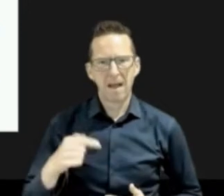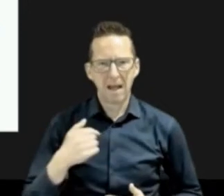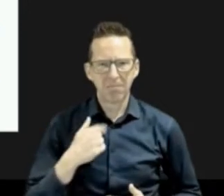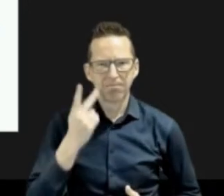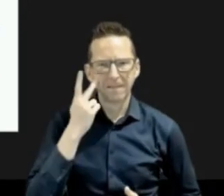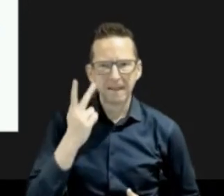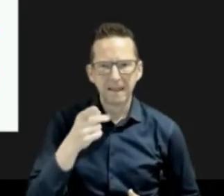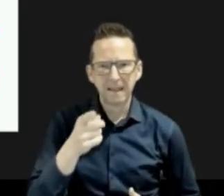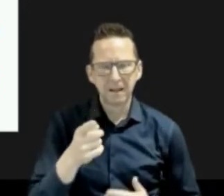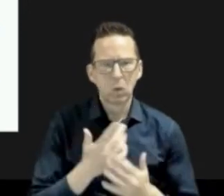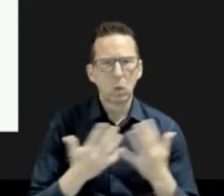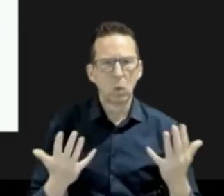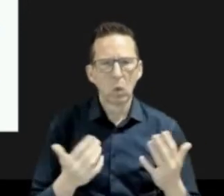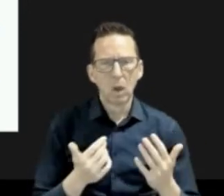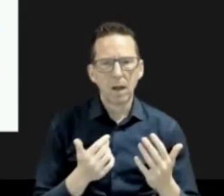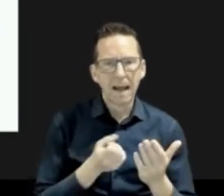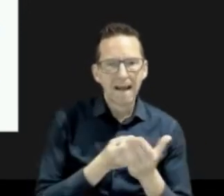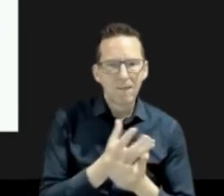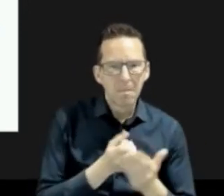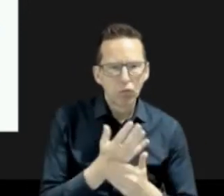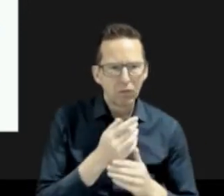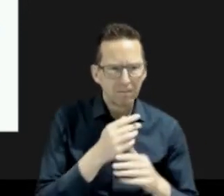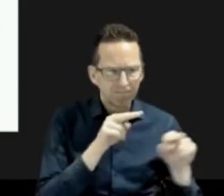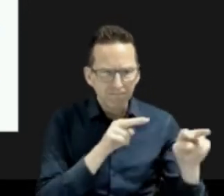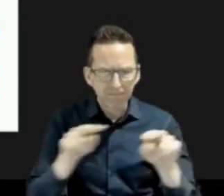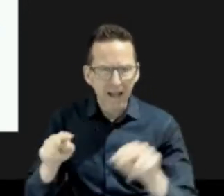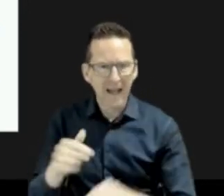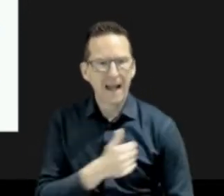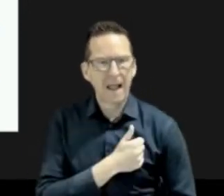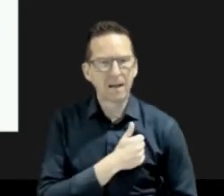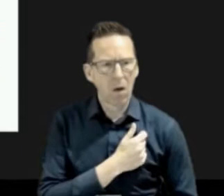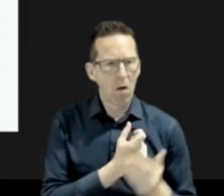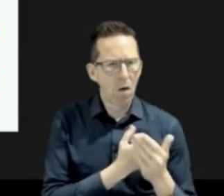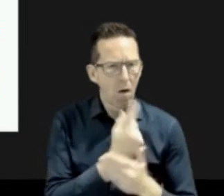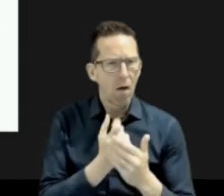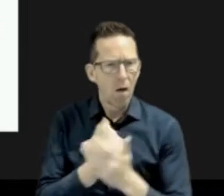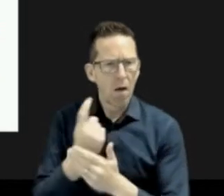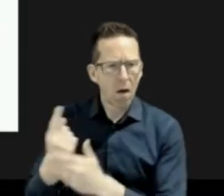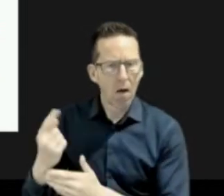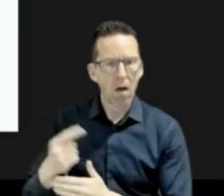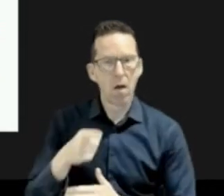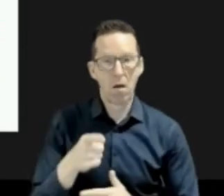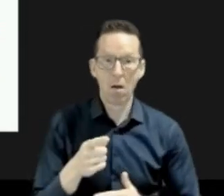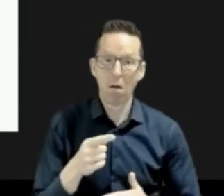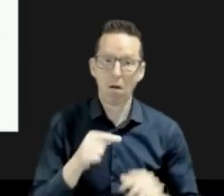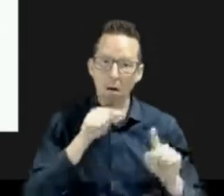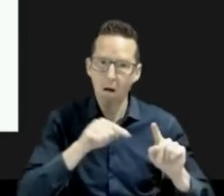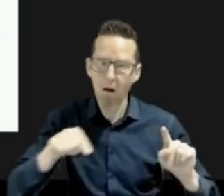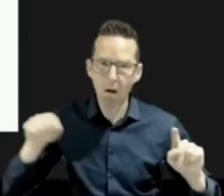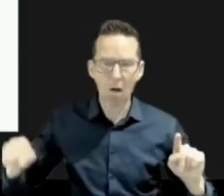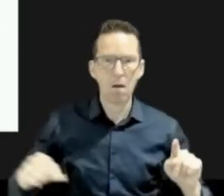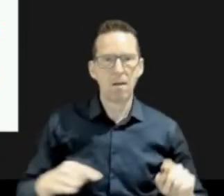The graphic illustrates that most of the lightning occurred on a half a dozen days separated by relative calm.